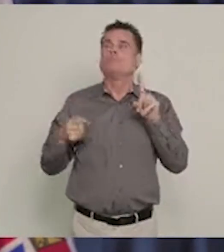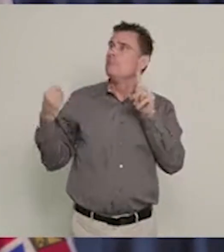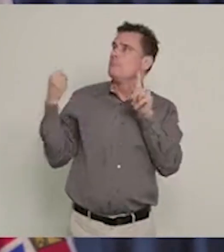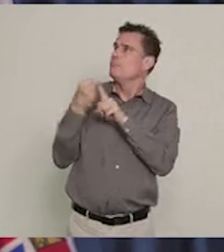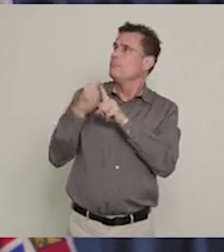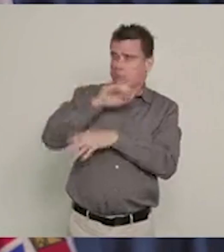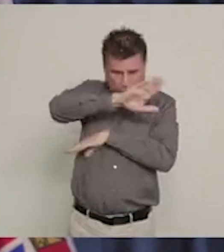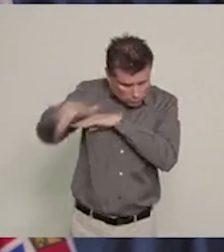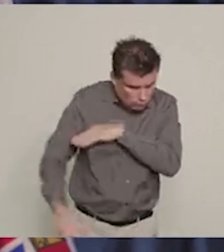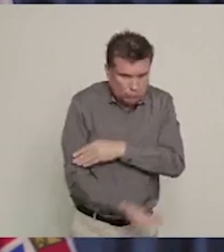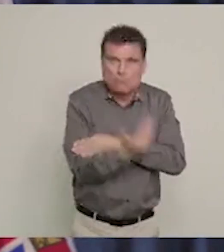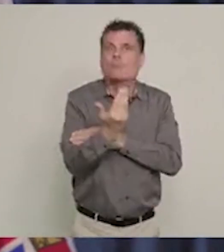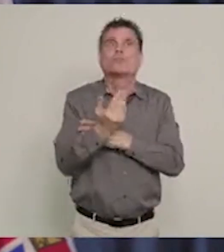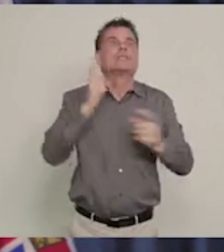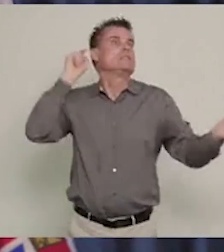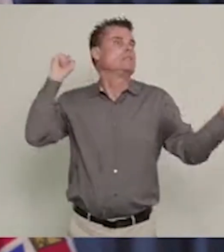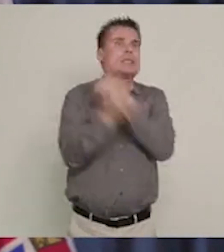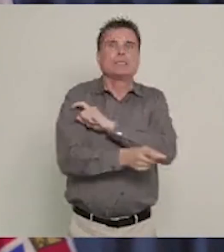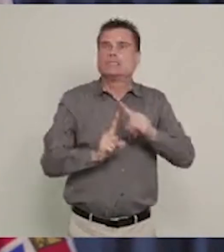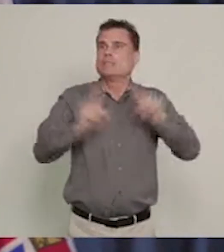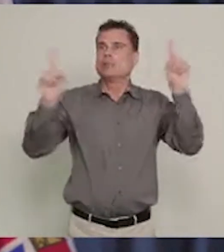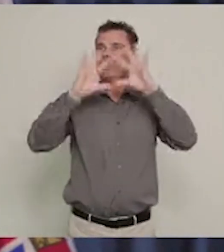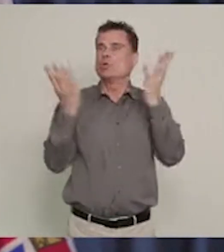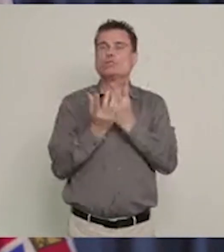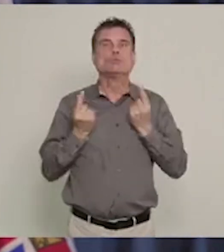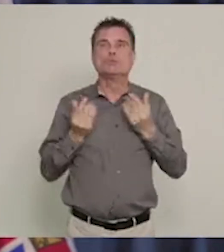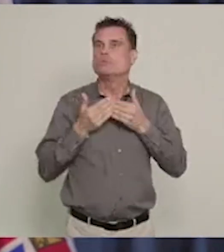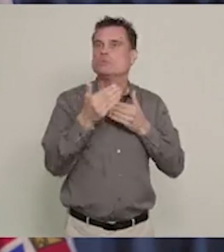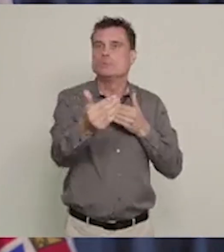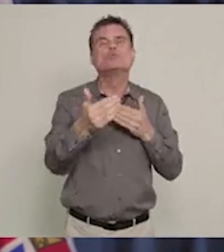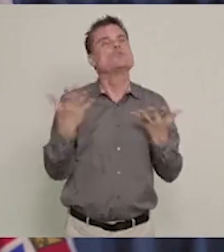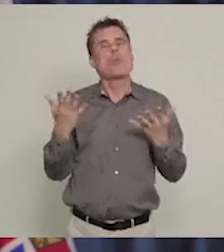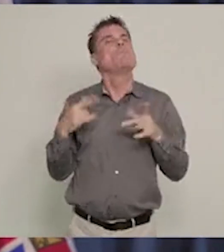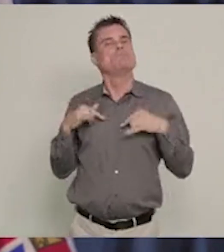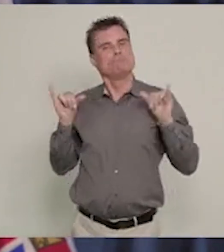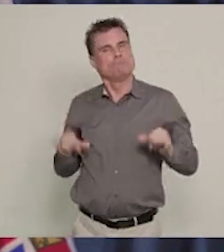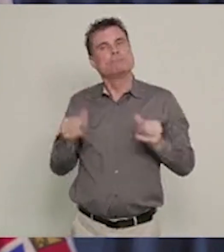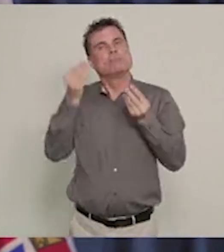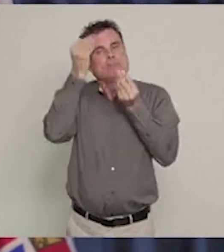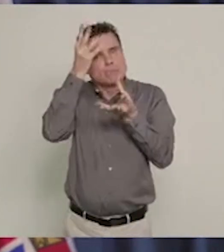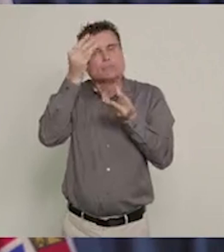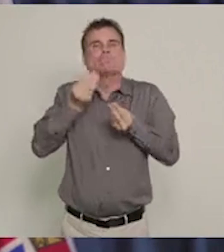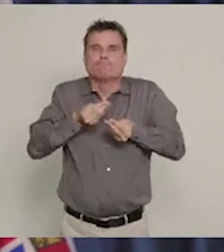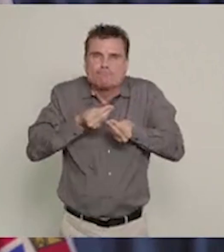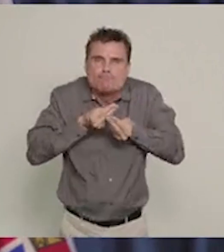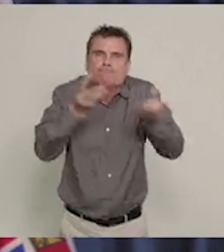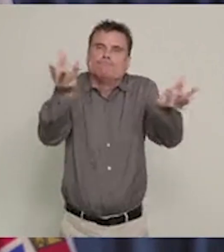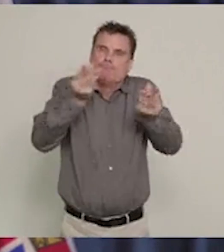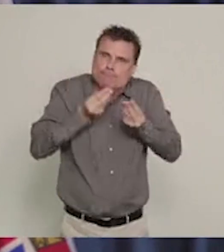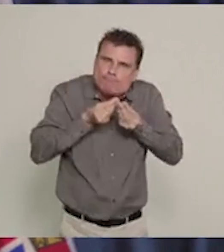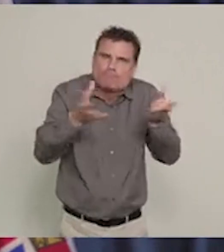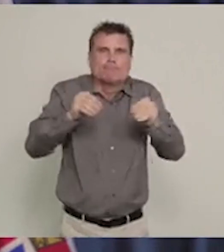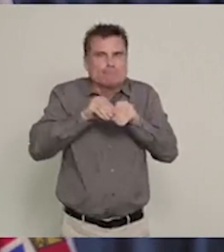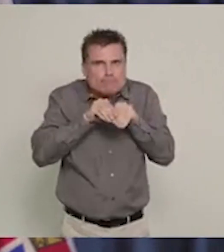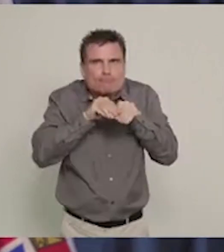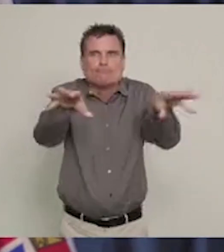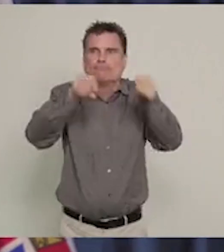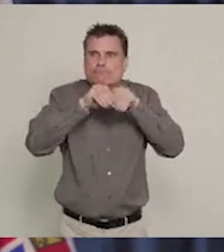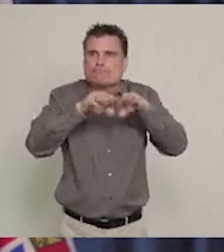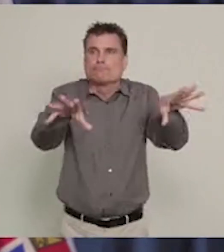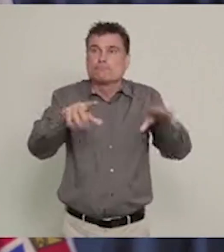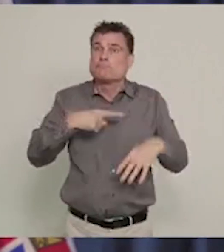alert systems, the Minister will deploy those. At this point, we believe that the public is responding very, very well. There are some